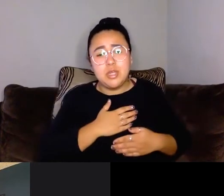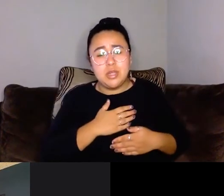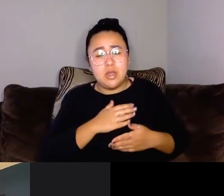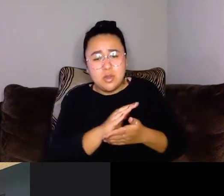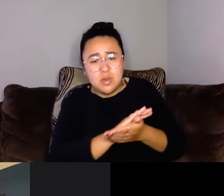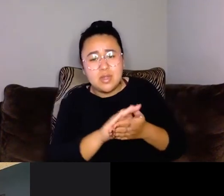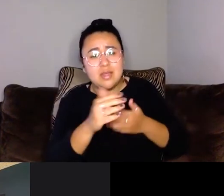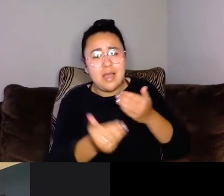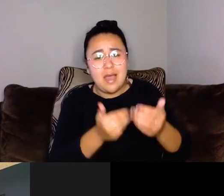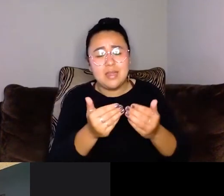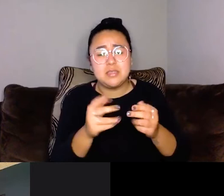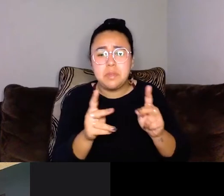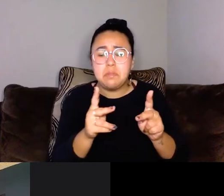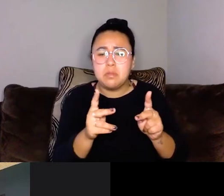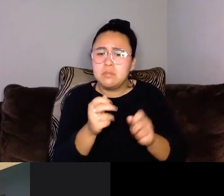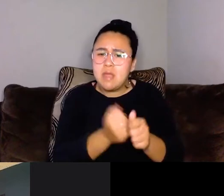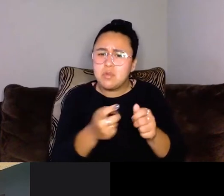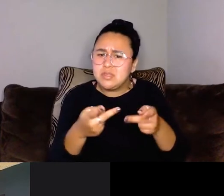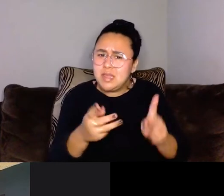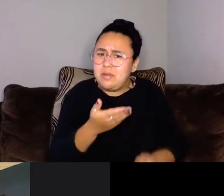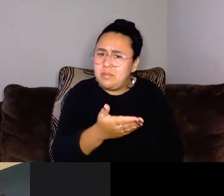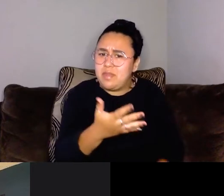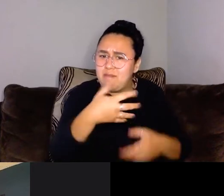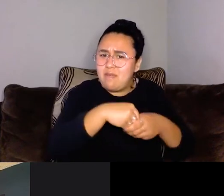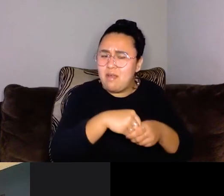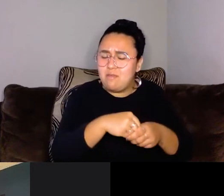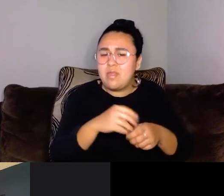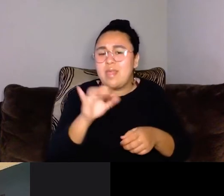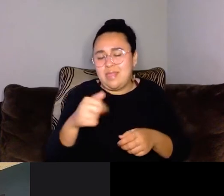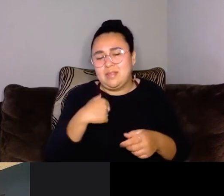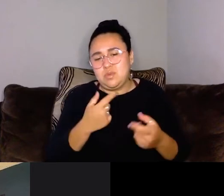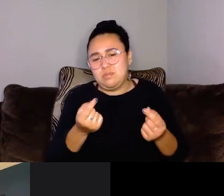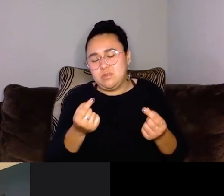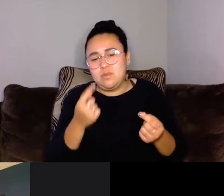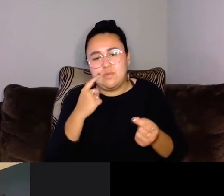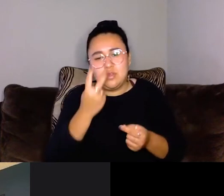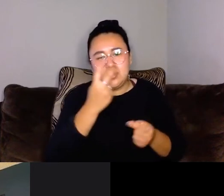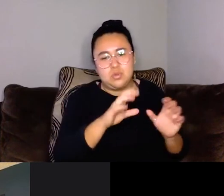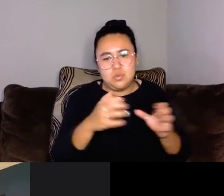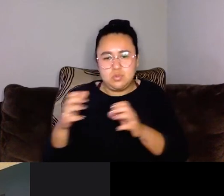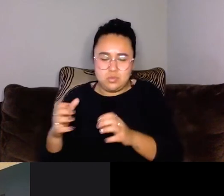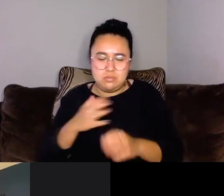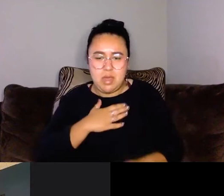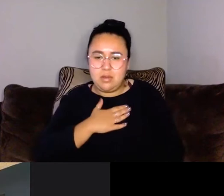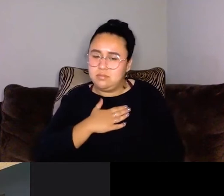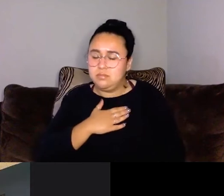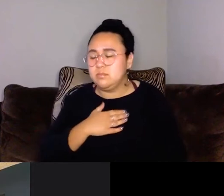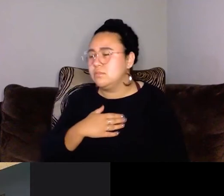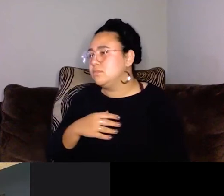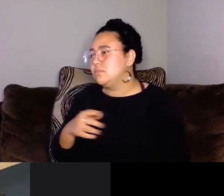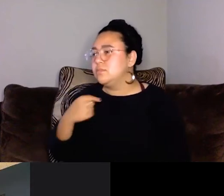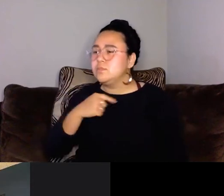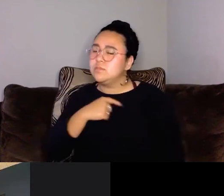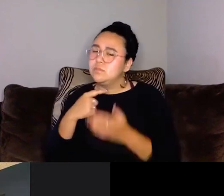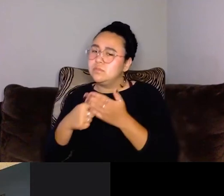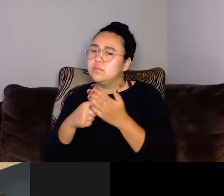you know, everyone's allowed to be there. So that's what I was going for with those two groups. Um, and let's talk about